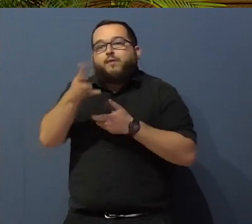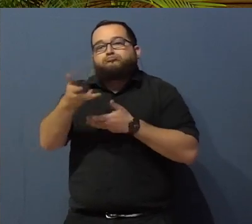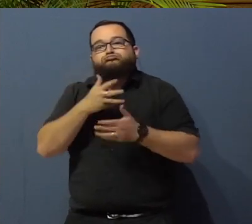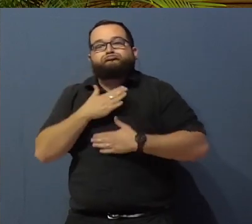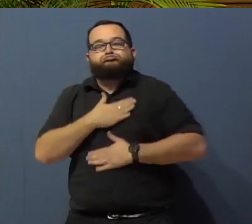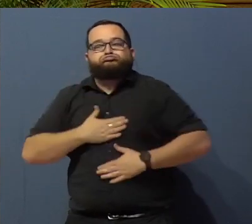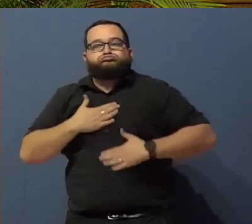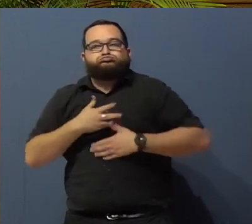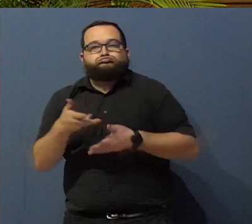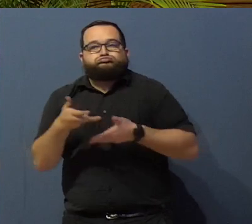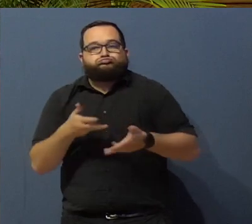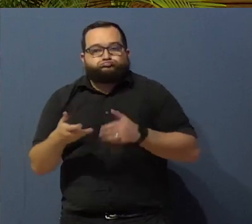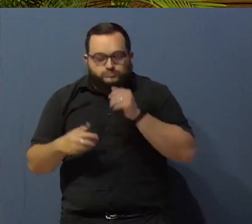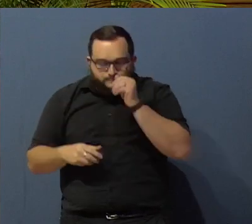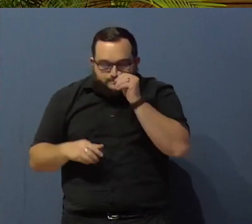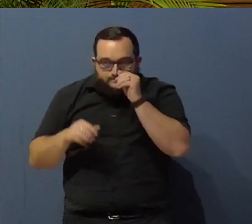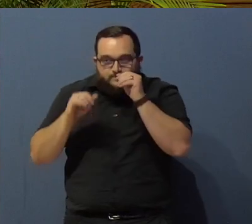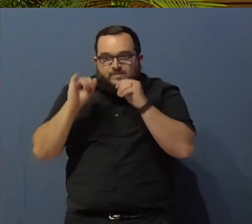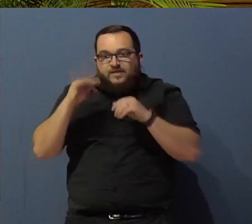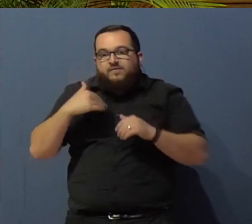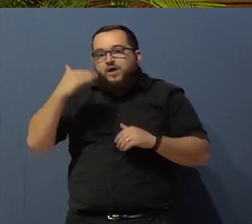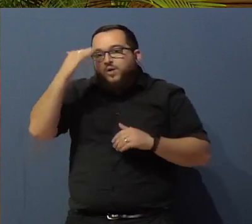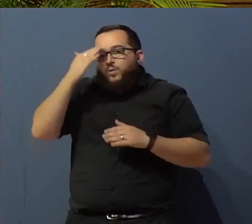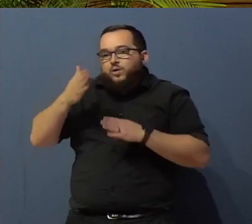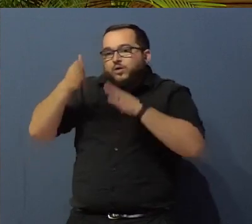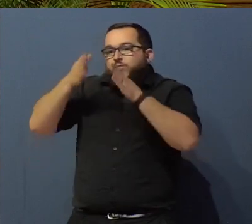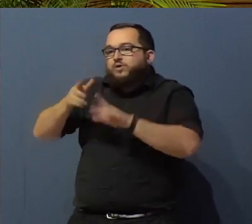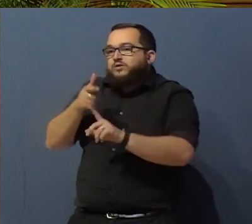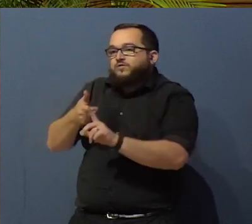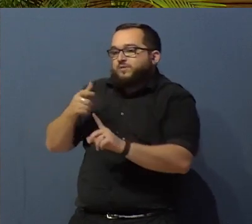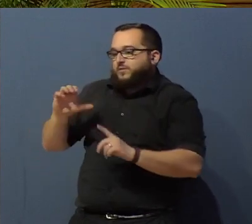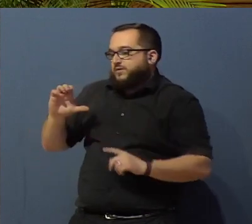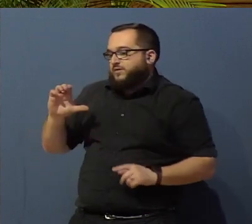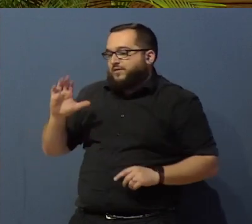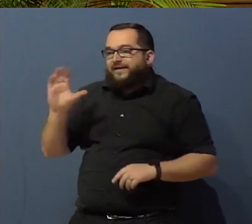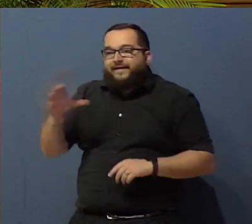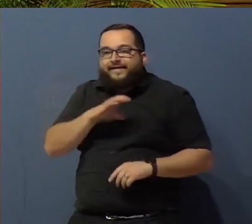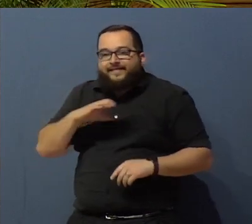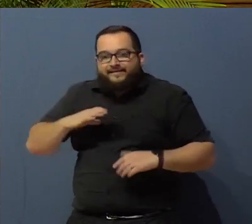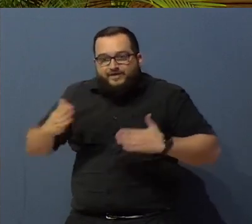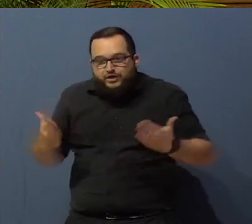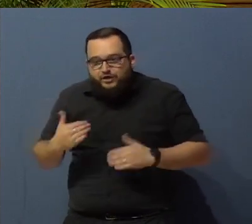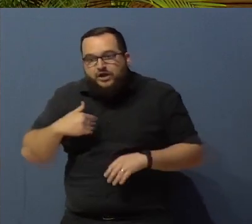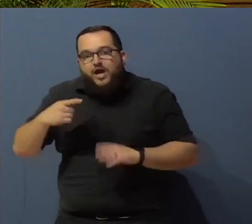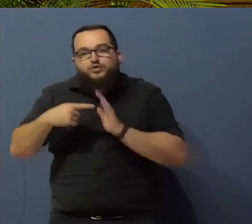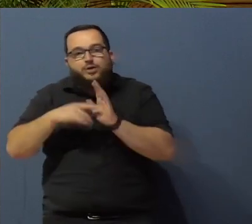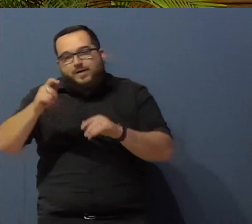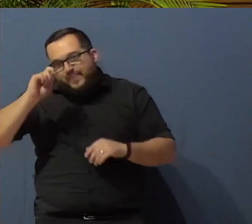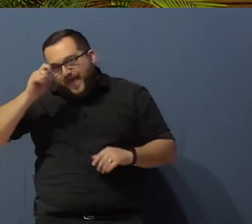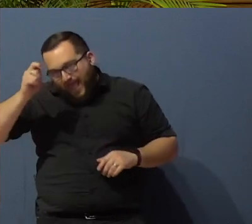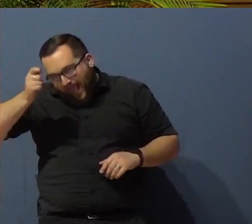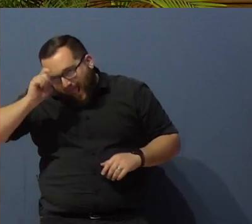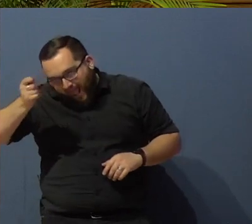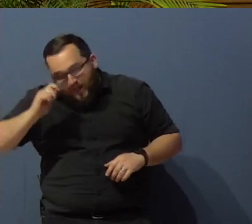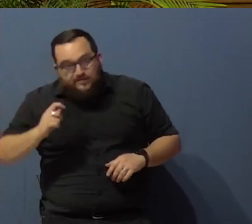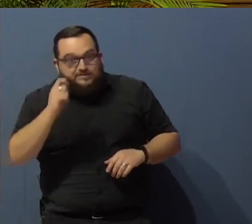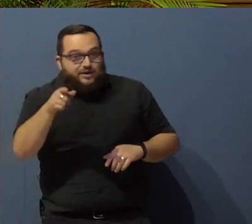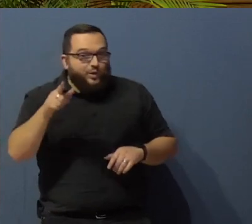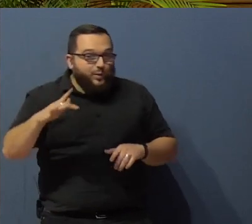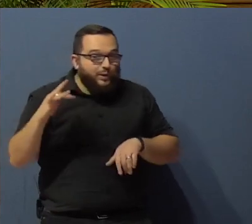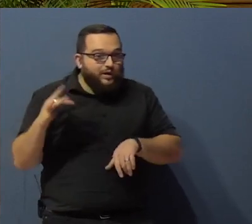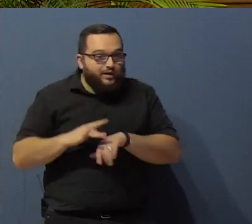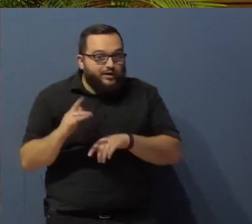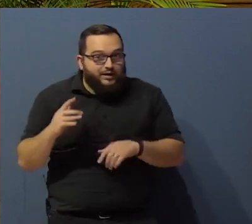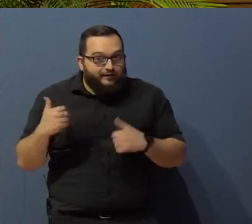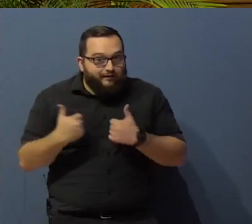If I knew someone went to, was from Cleveland, I'd show them a Cleveland Indians hat. And ask them if they've ever been to